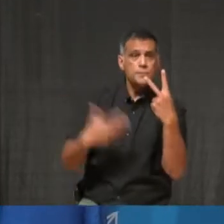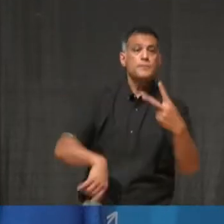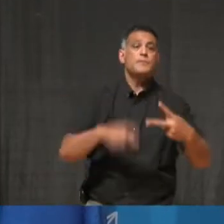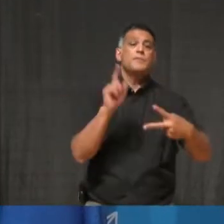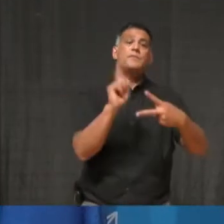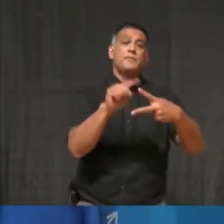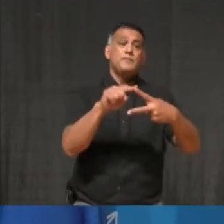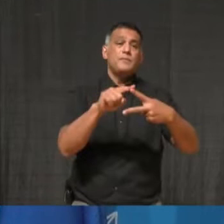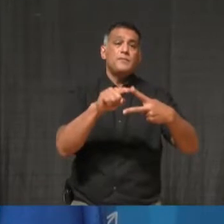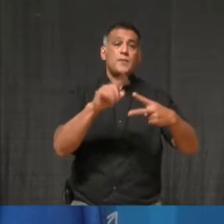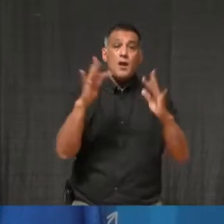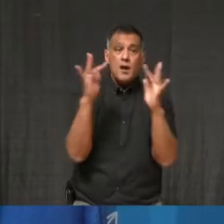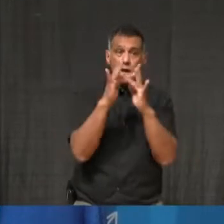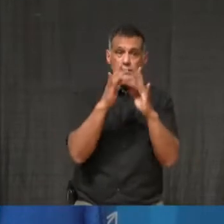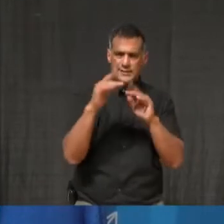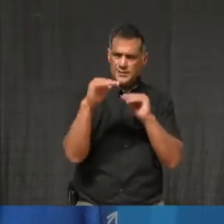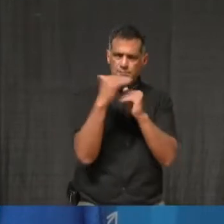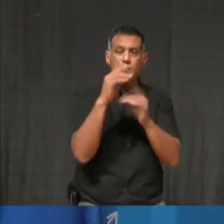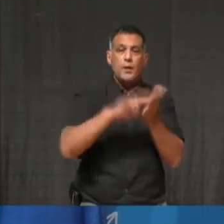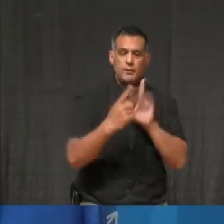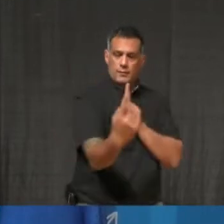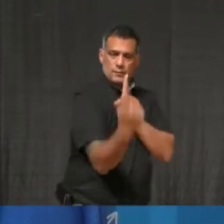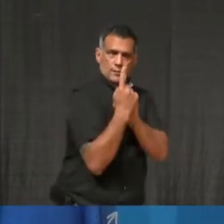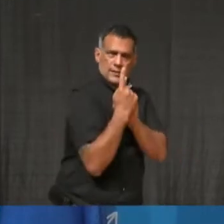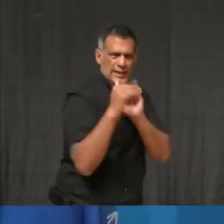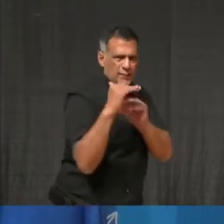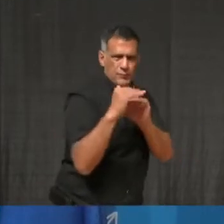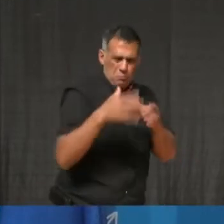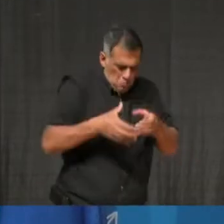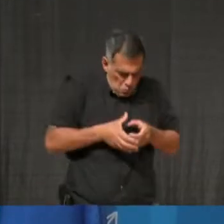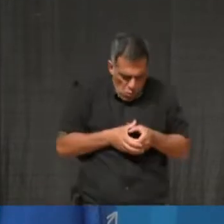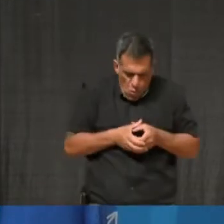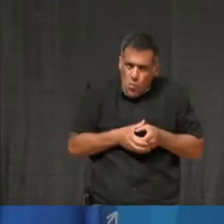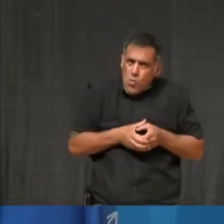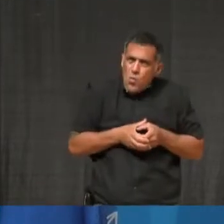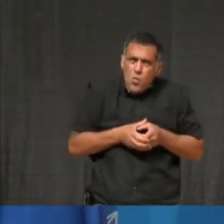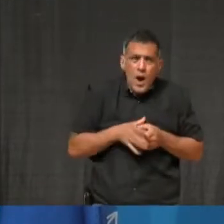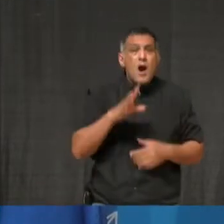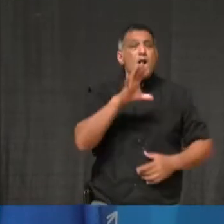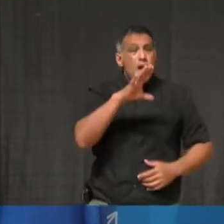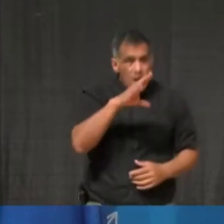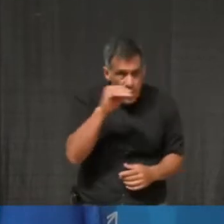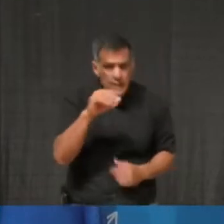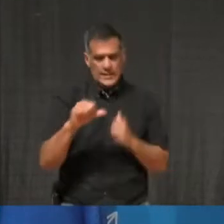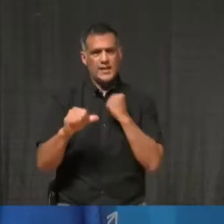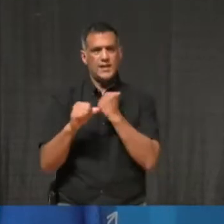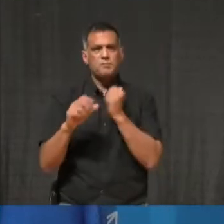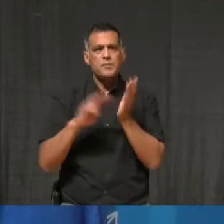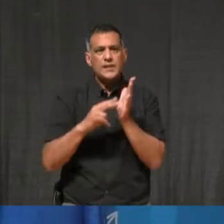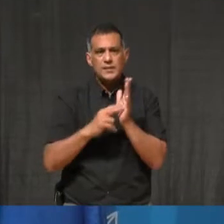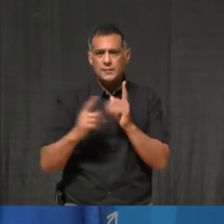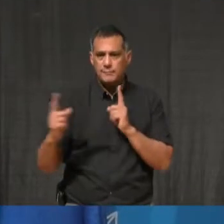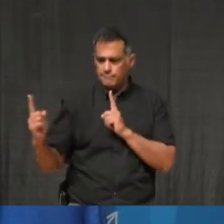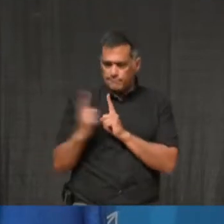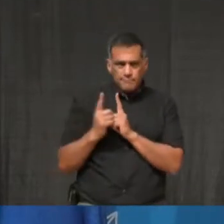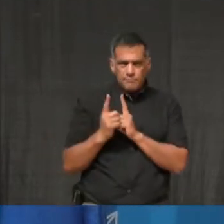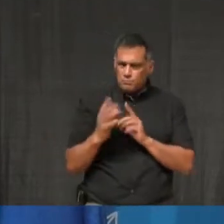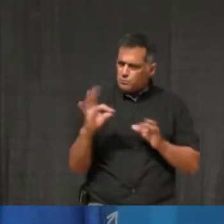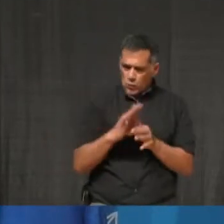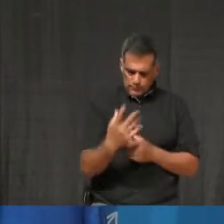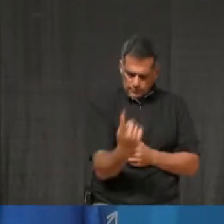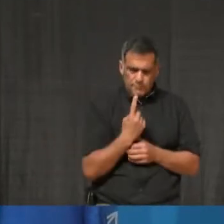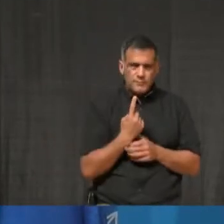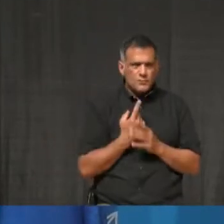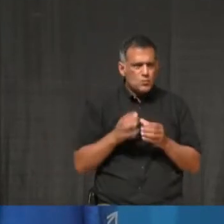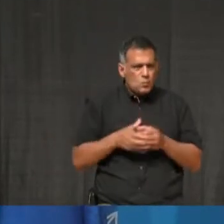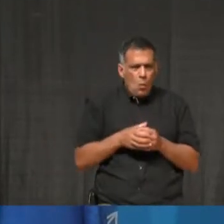household, and essential supports only. No one else. For any other interaction that you must